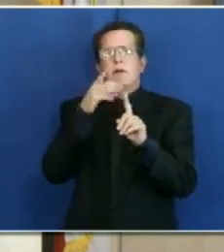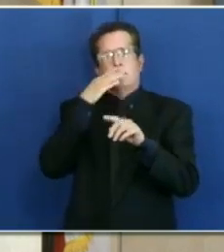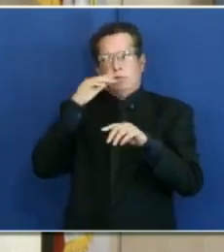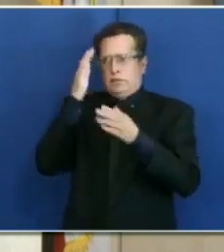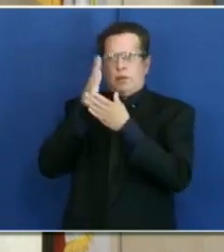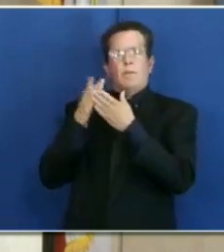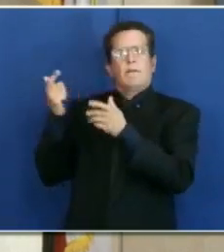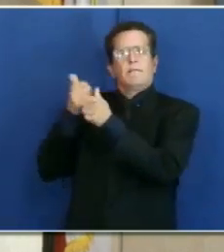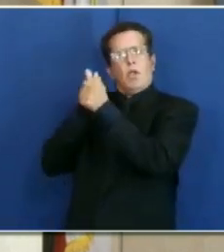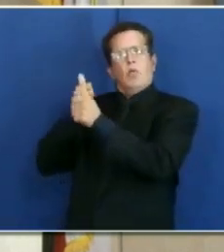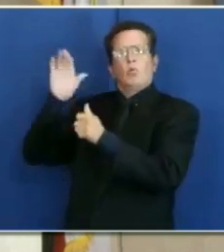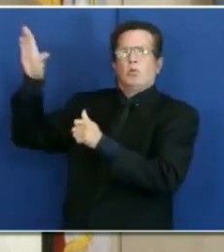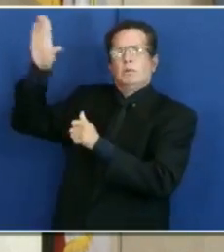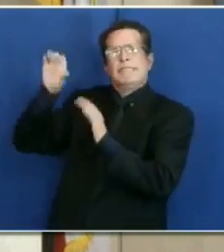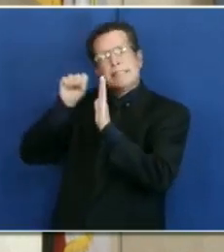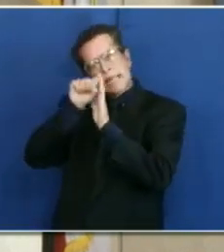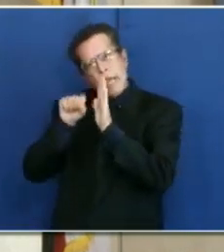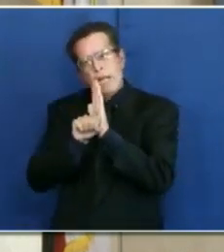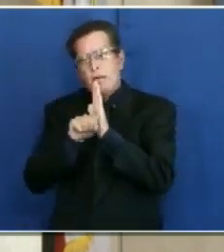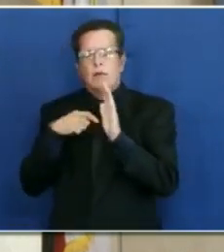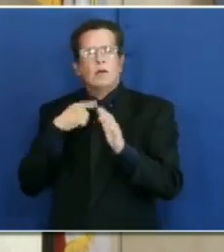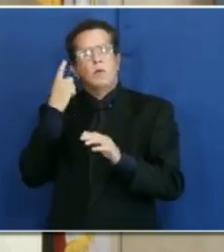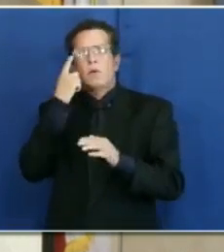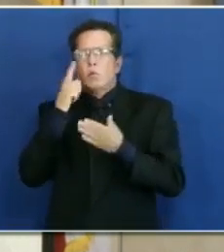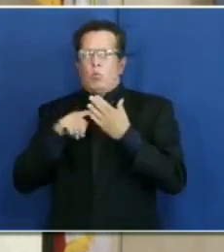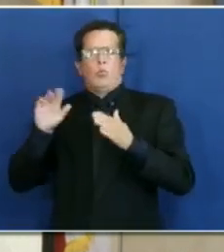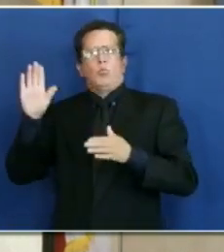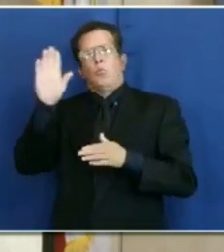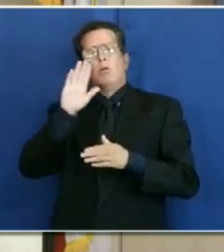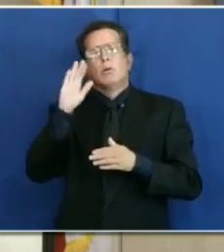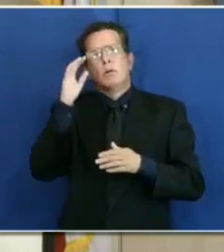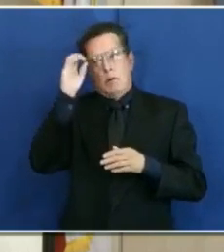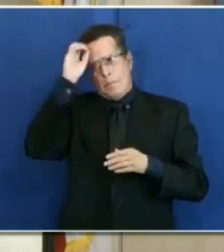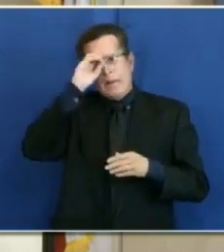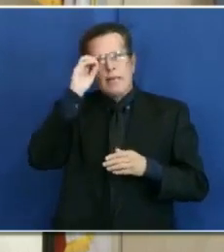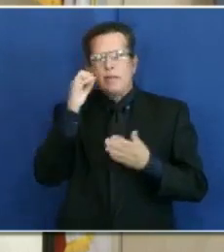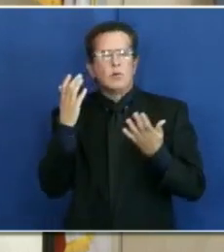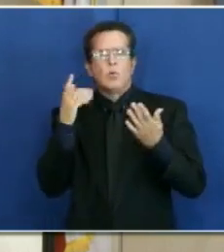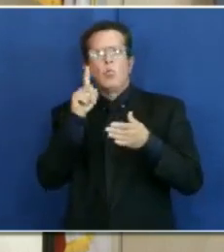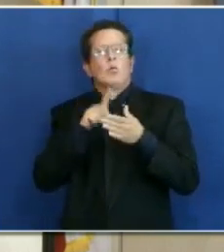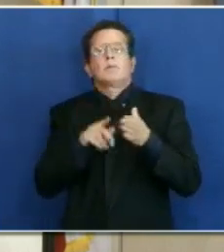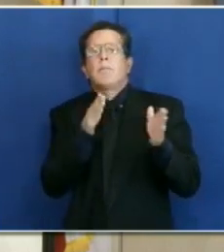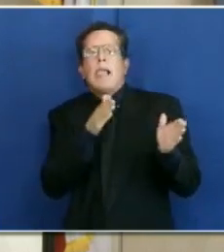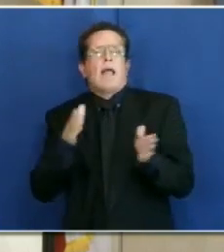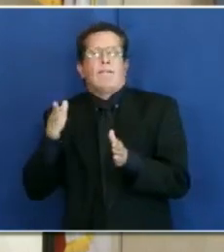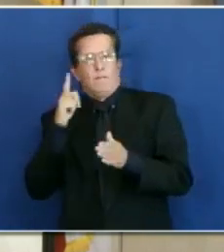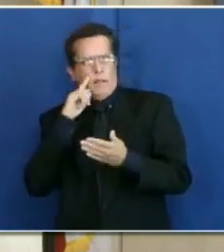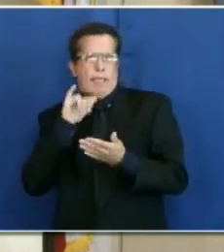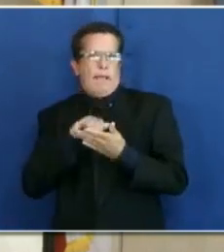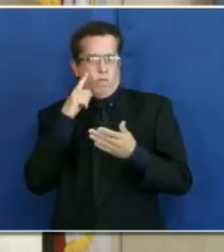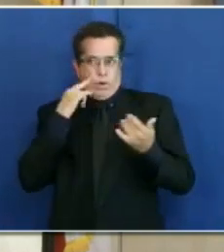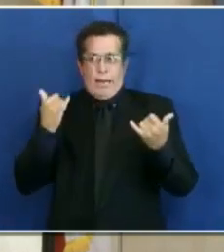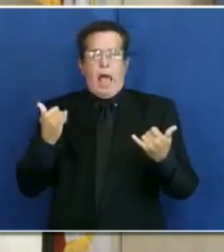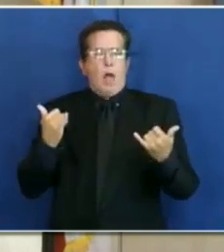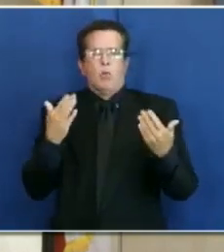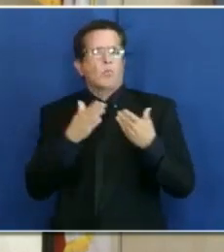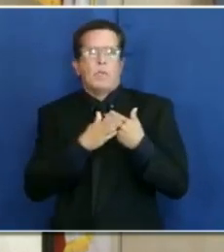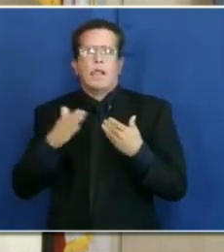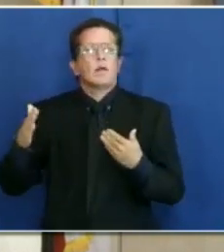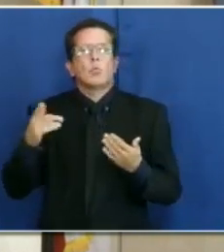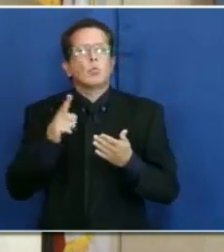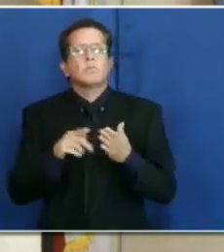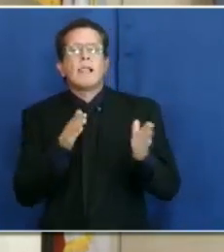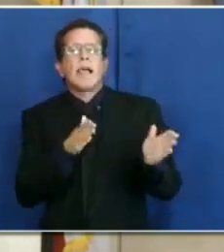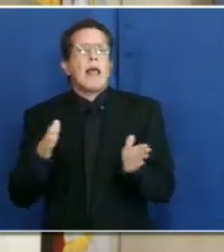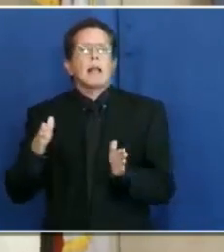basis. If we could just get insight there on what those conversations are looking like right now. Okay, Dr. Whitten is going to respond.